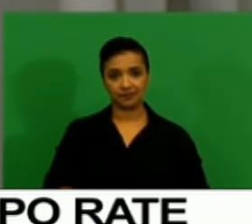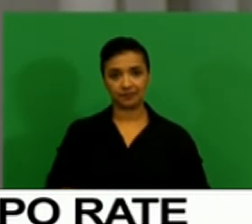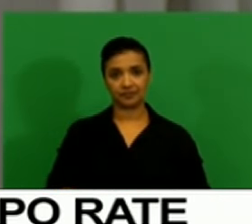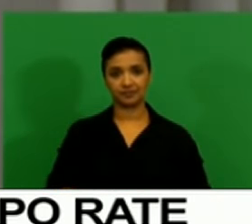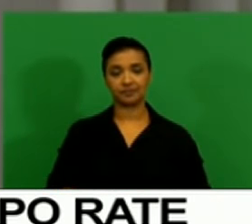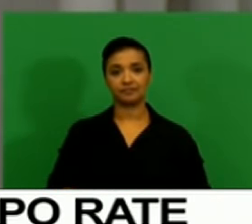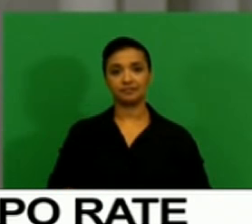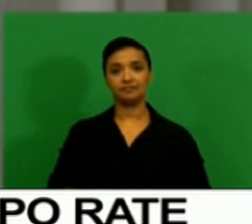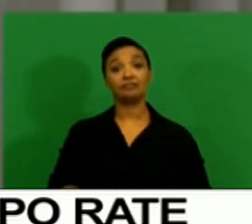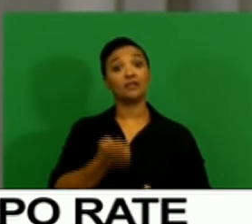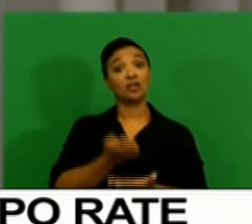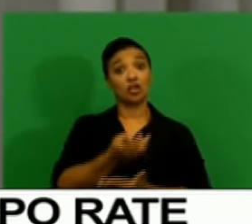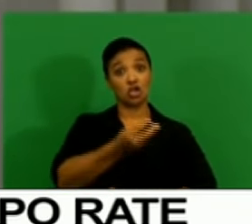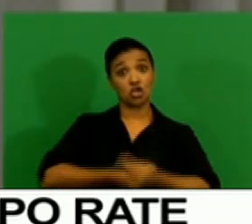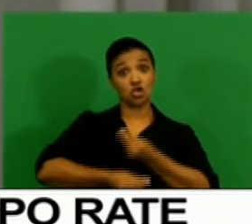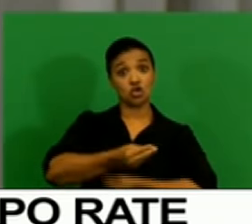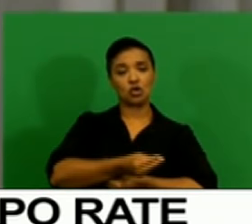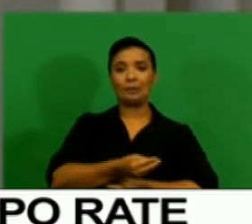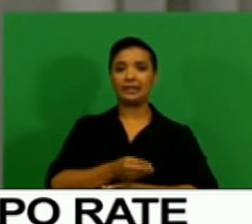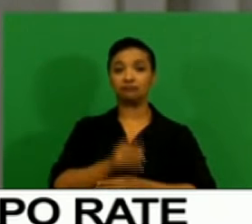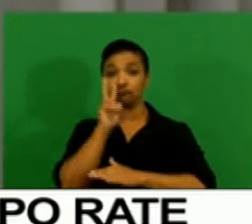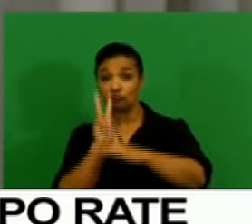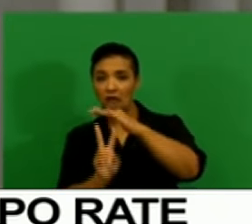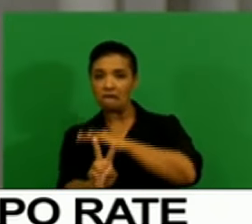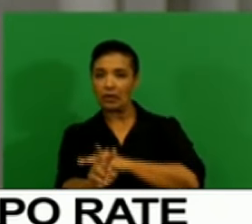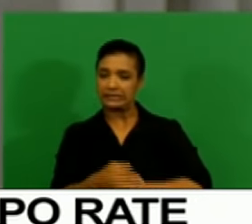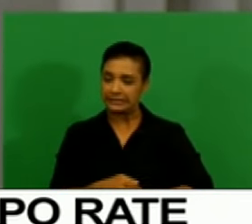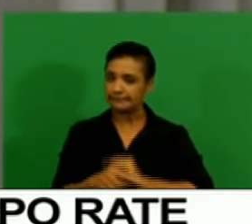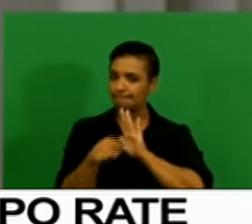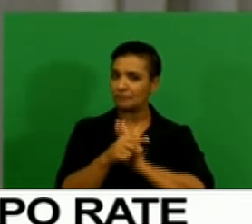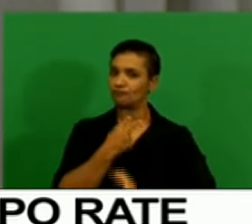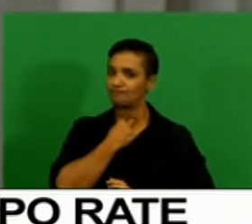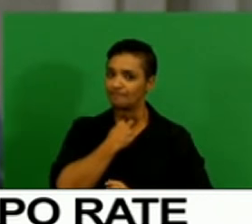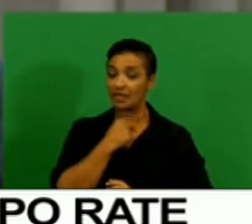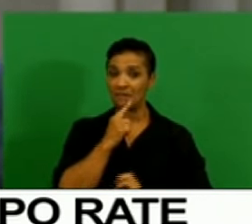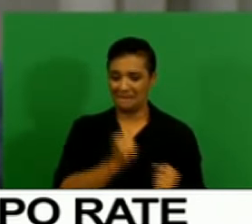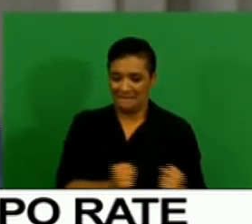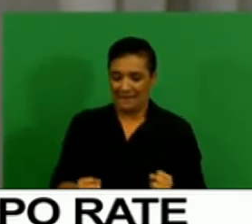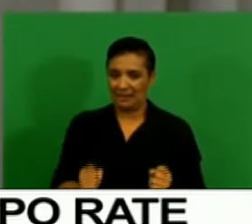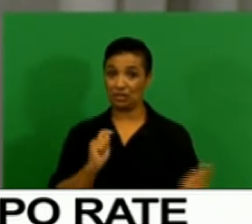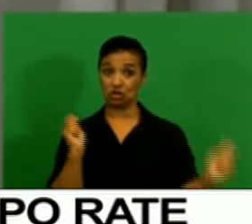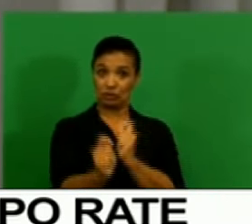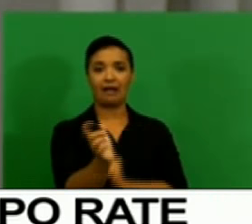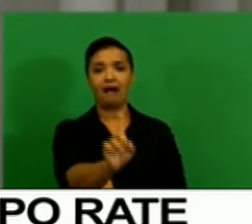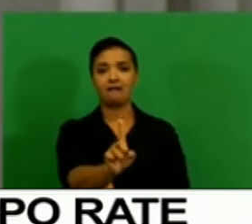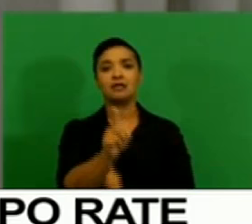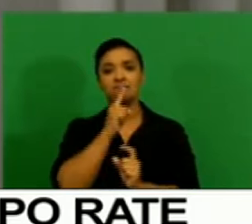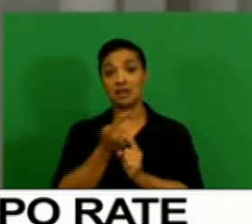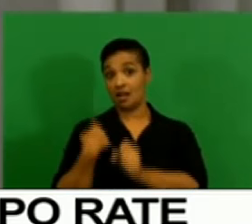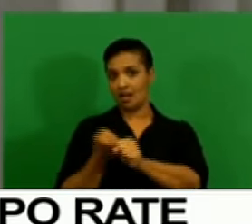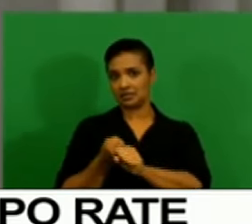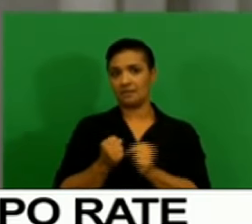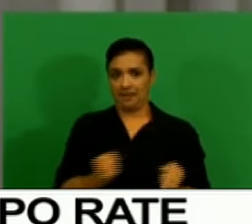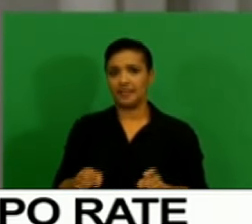The economic growth outlook remains weak and more or less unchanged since the previous meeting of the